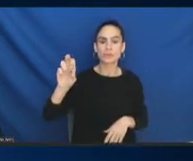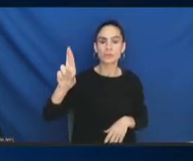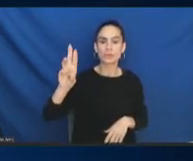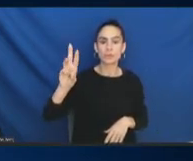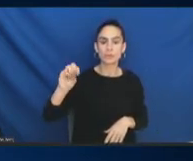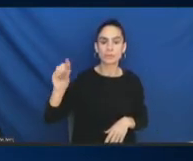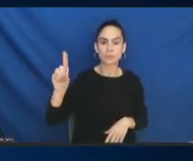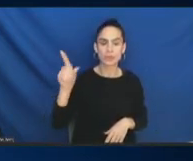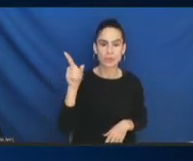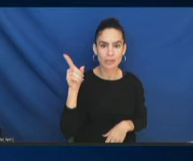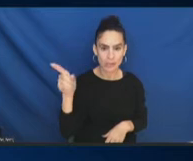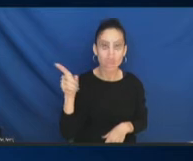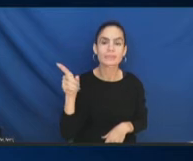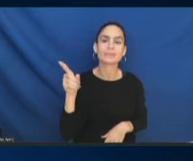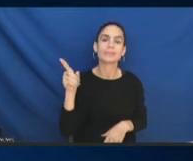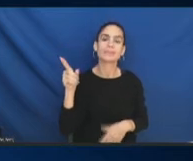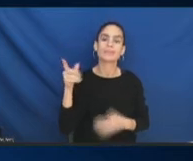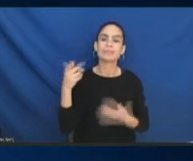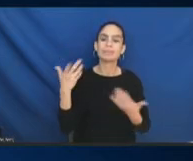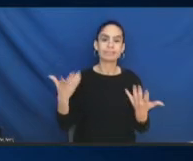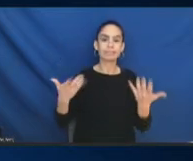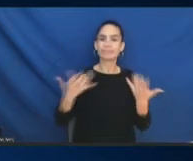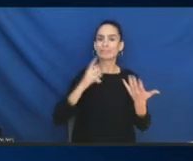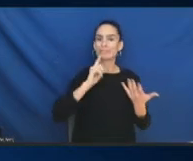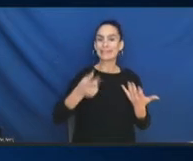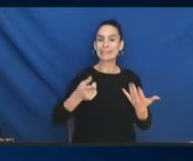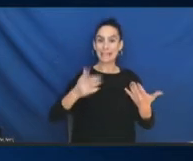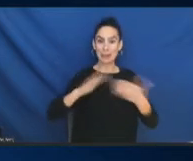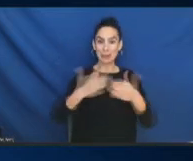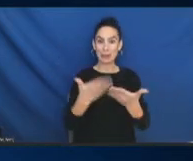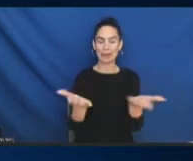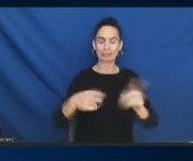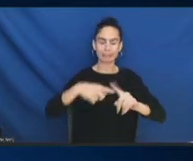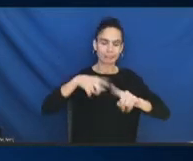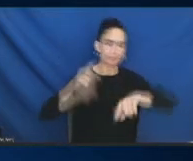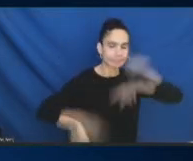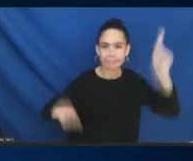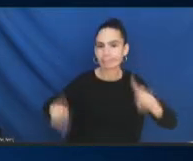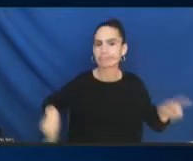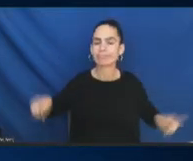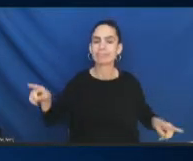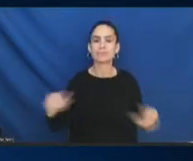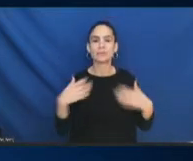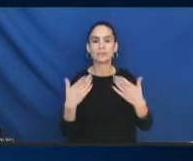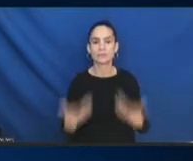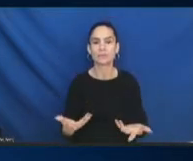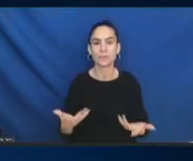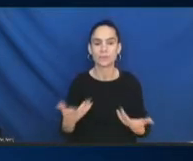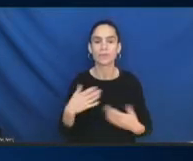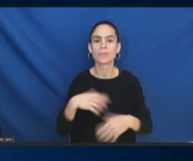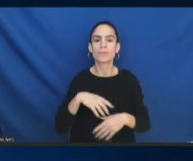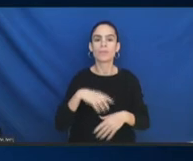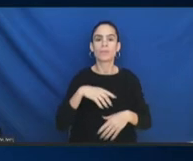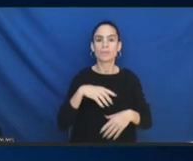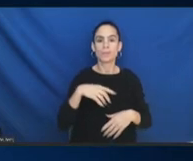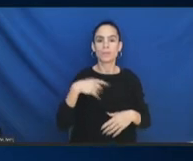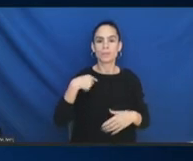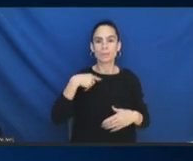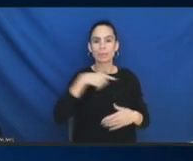Dr. Underwood. Marcella And so, is there going to be, just listening to the data disaggregation